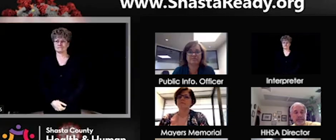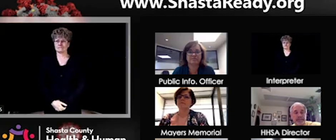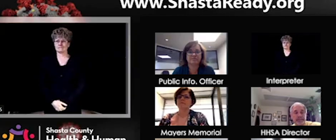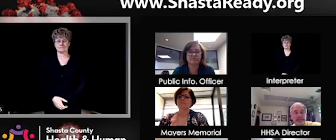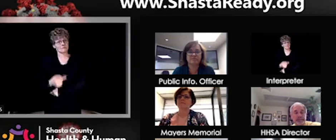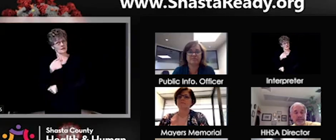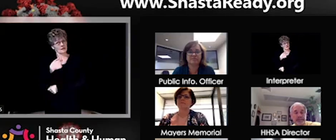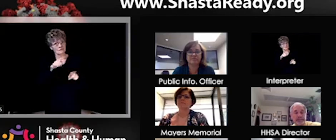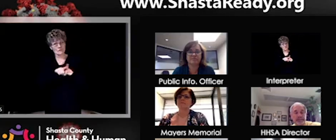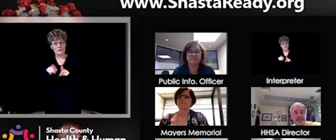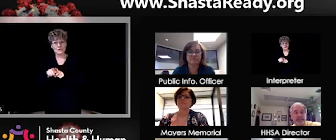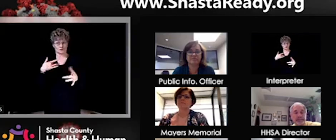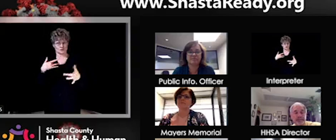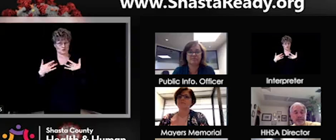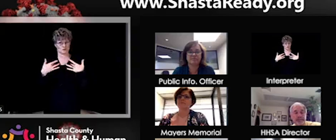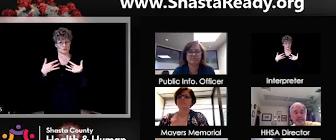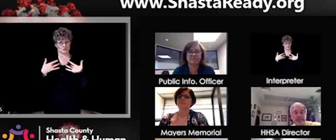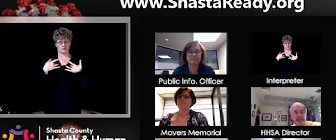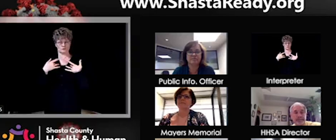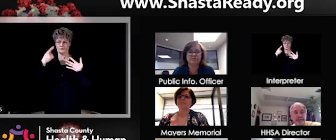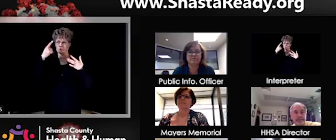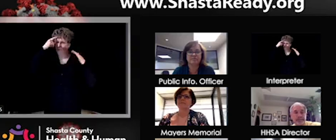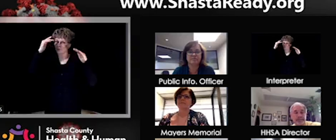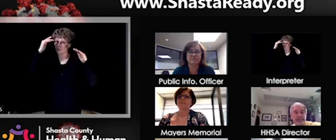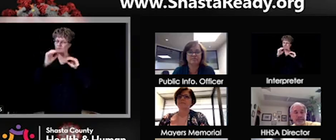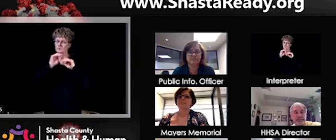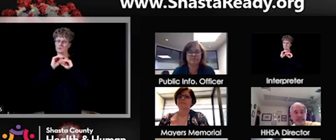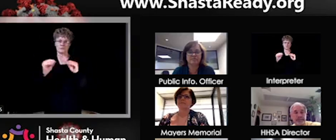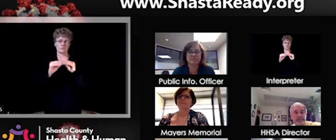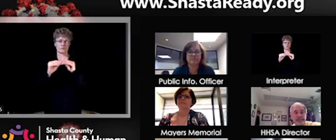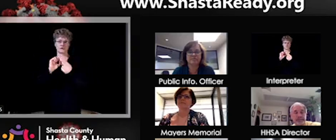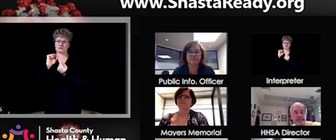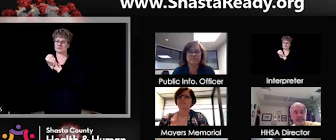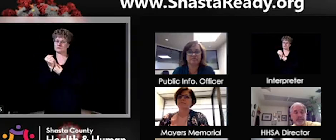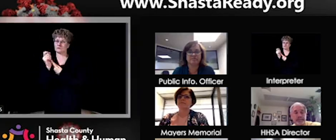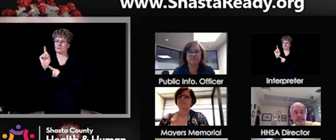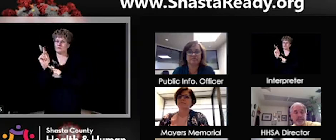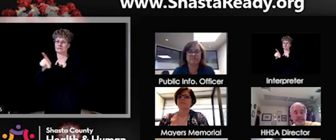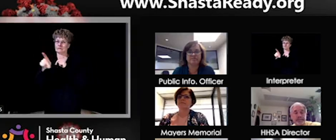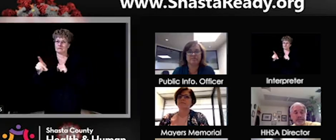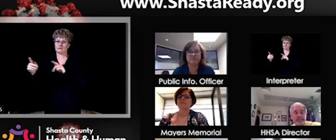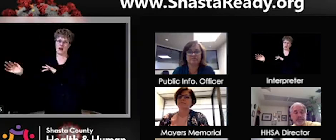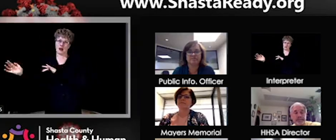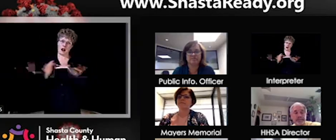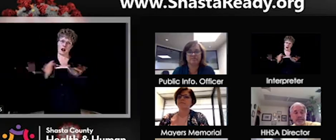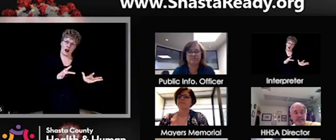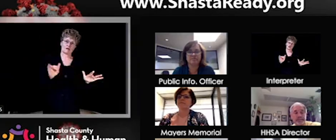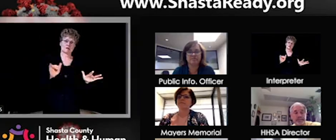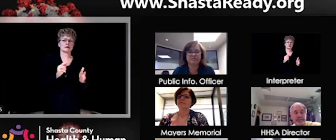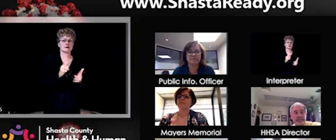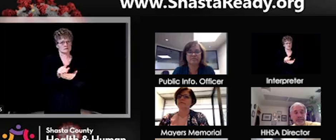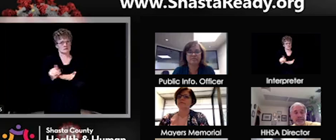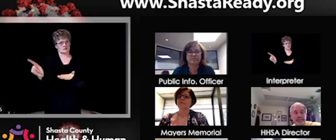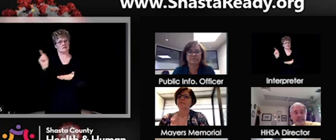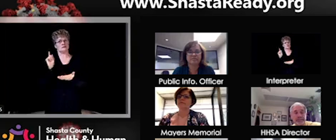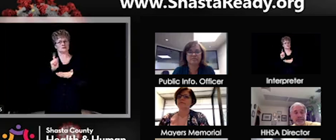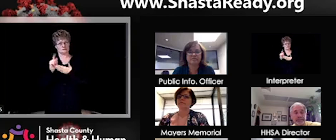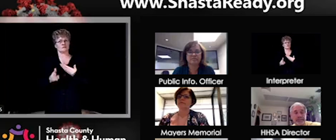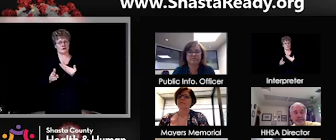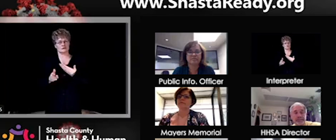and, uh, hope that we do not have another situation, um, like last weekend. Um, I would also say that